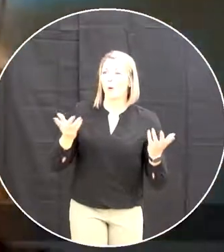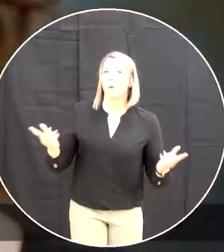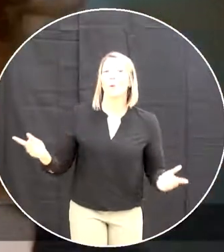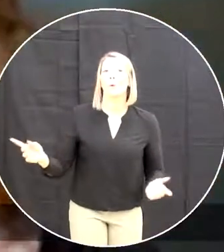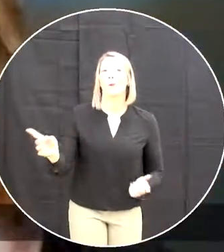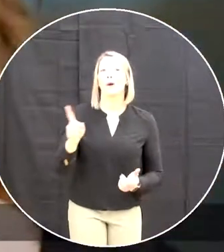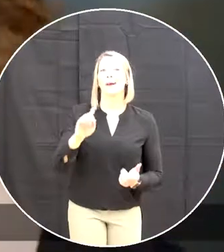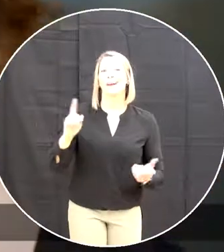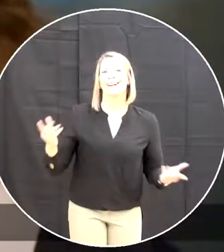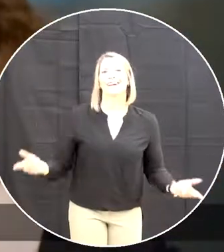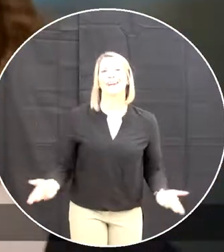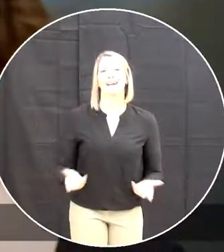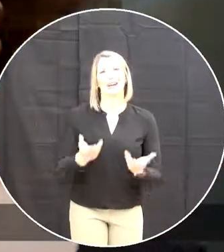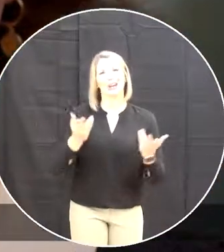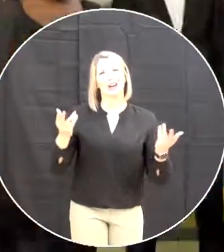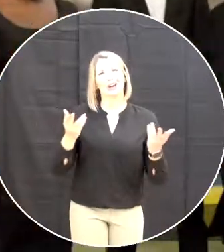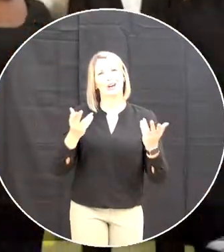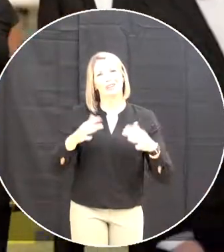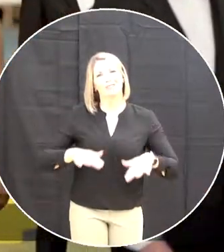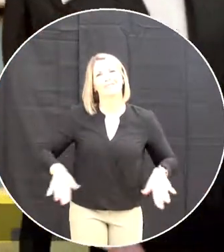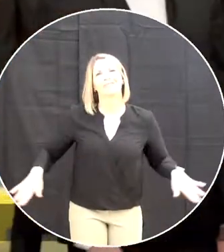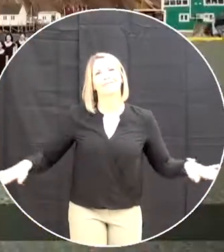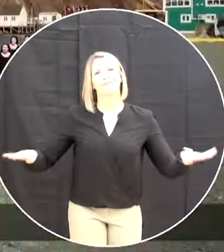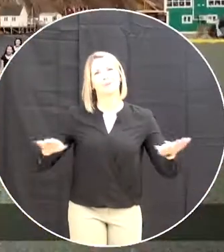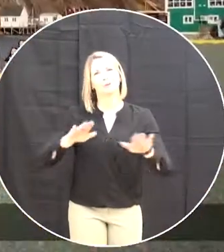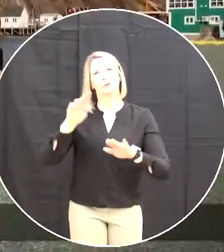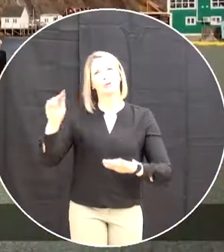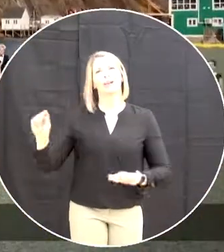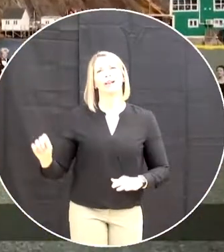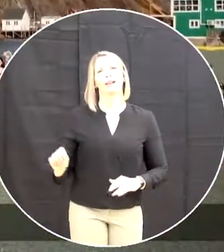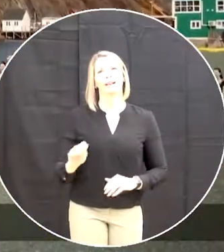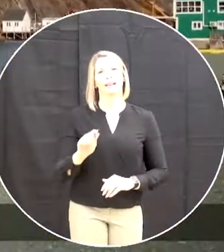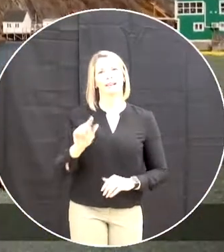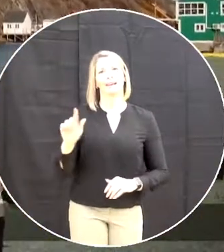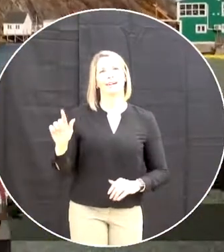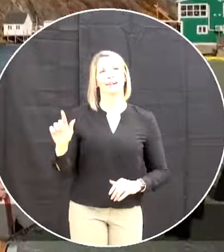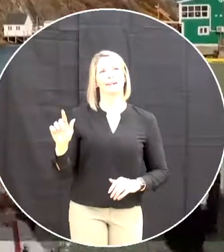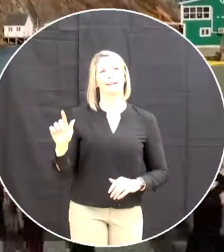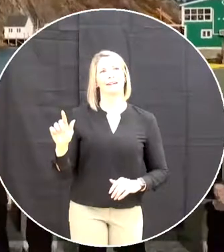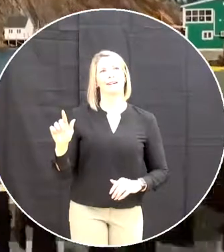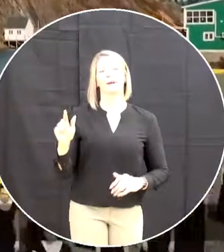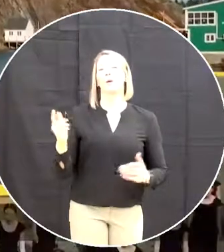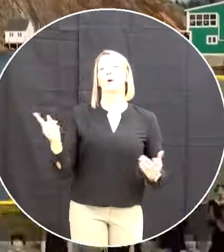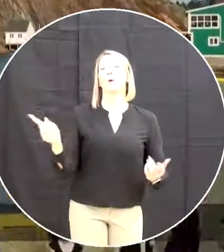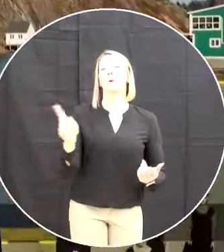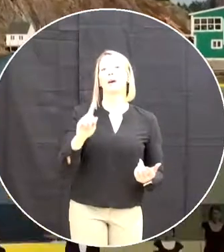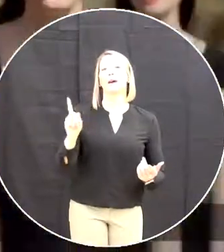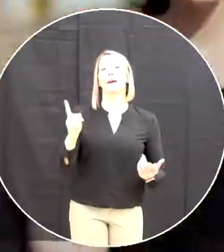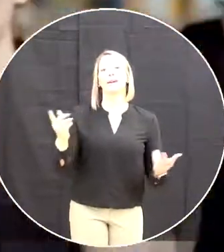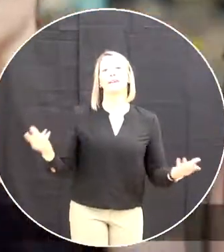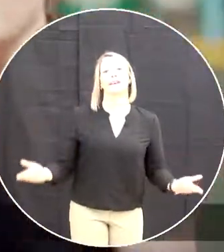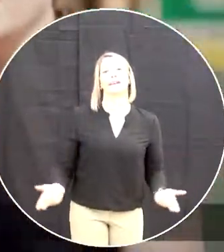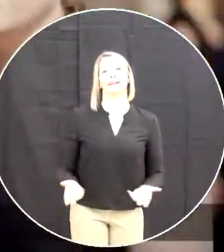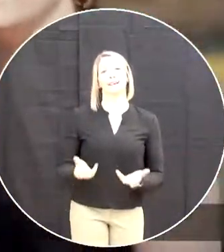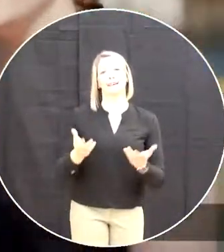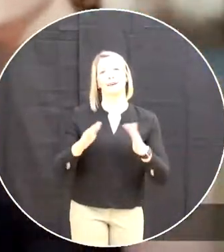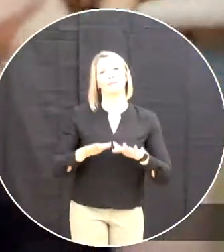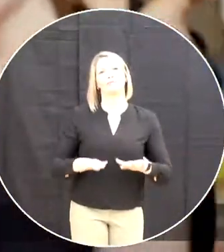New England On the banks of New